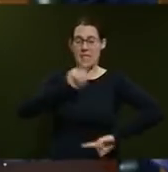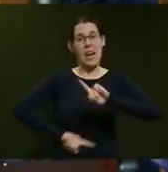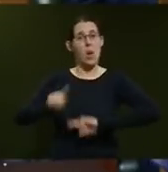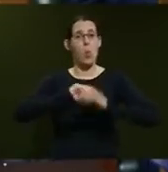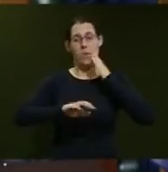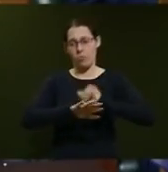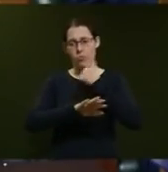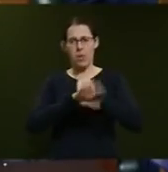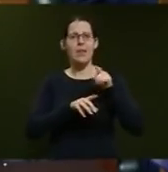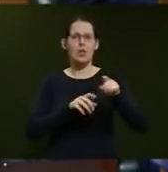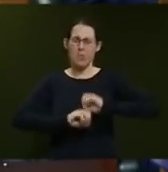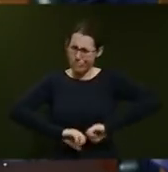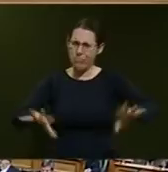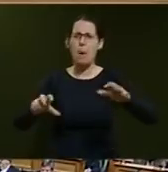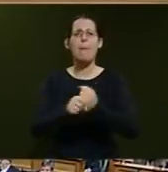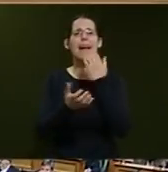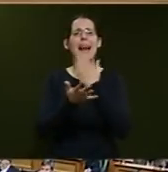happened in the lead up to those events.